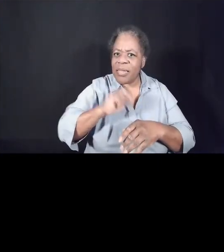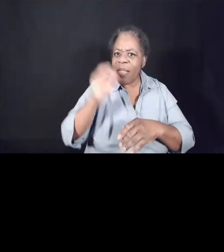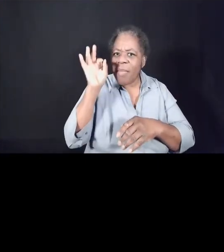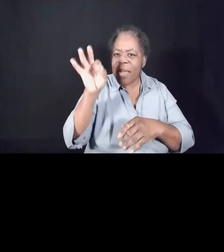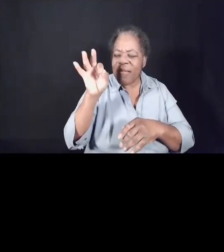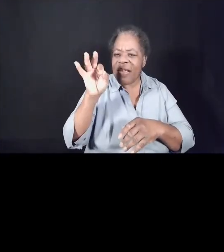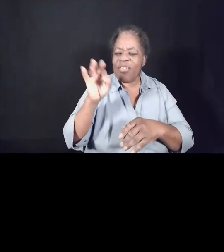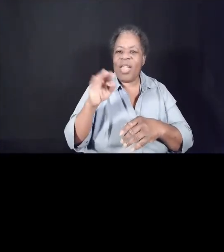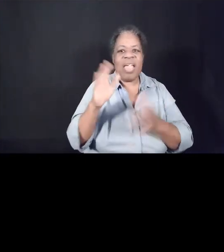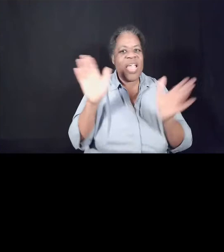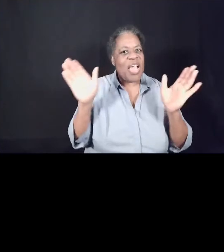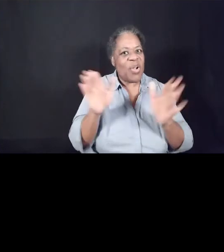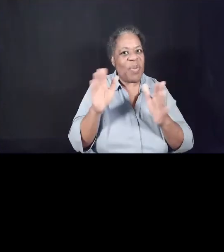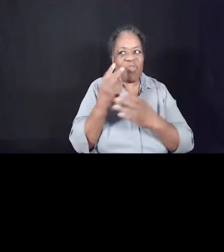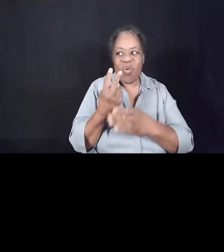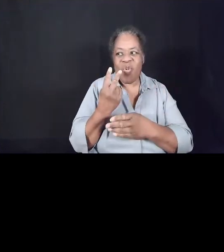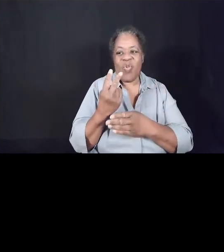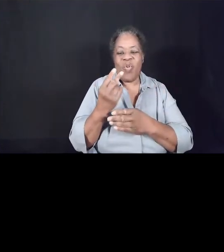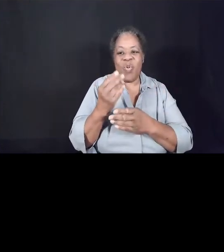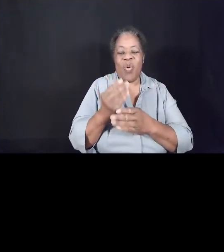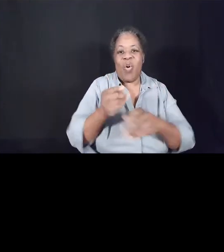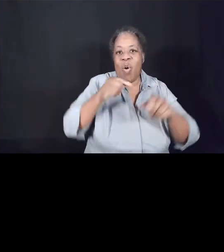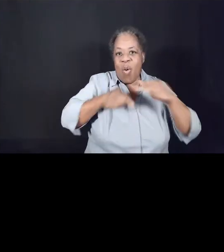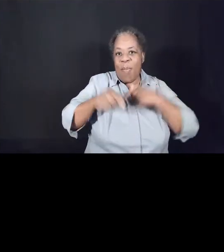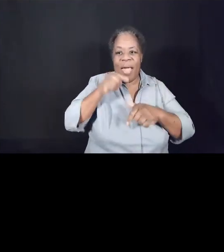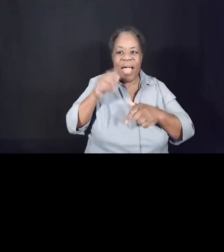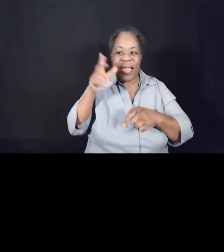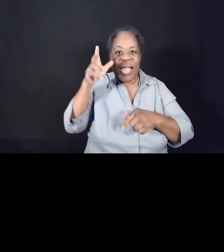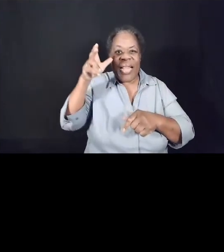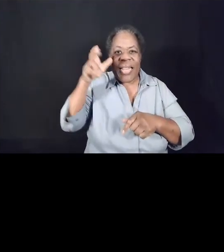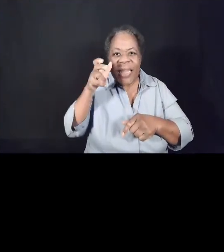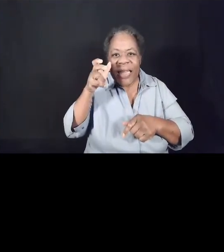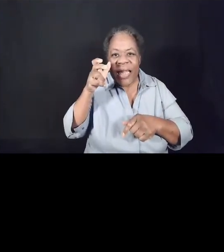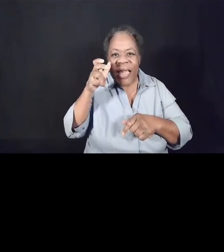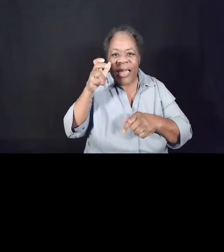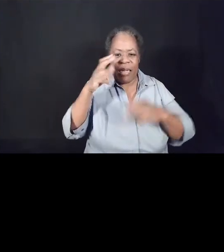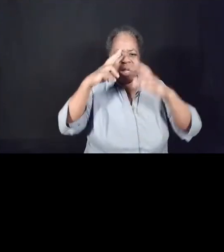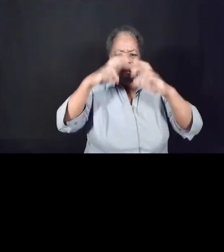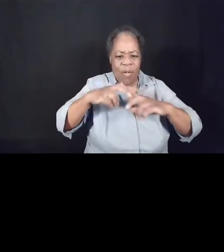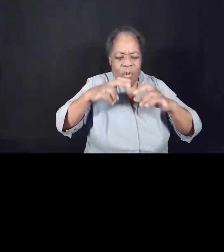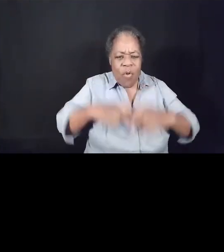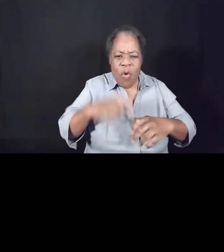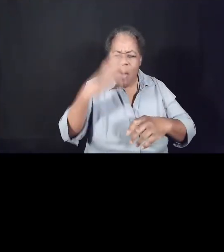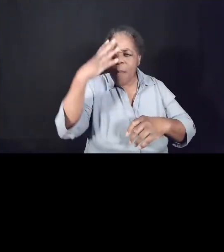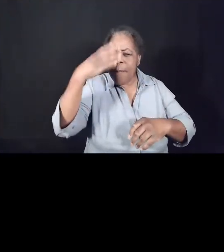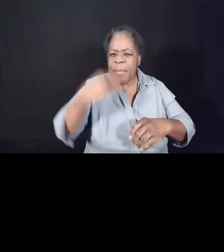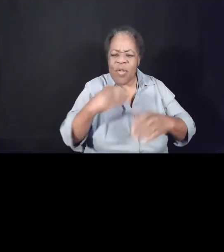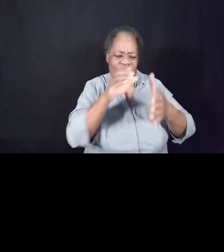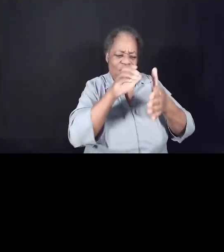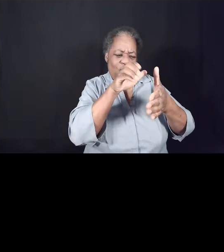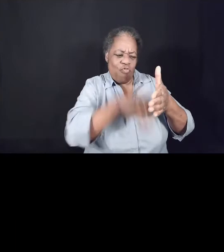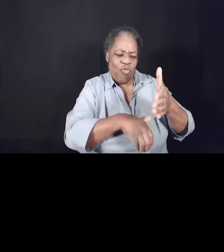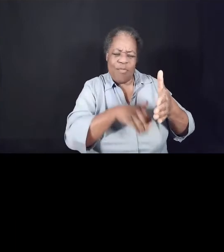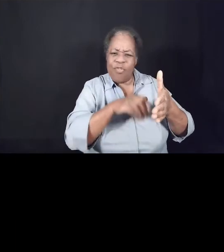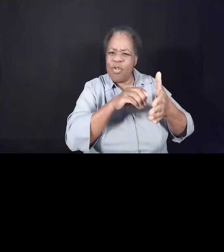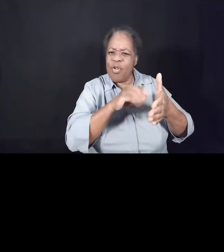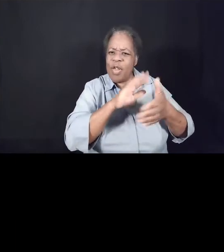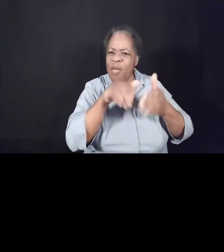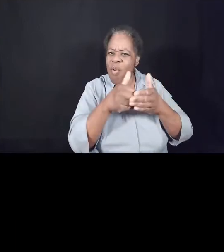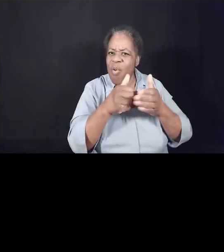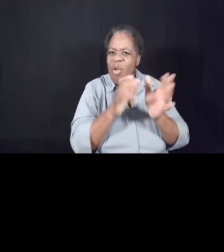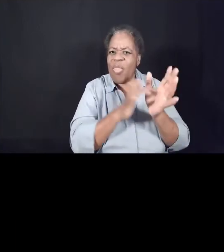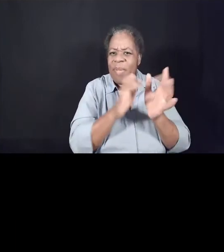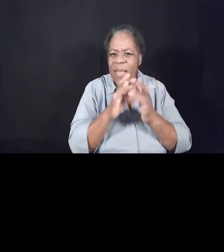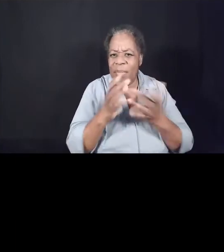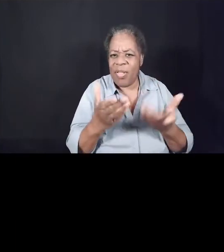It not only sets up the series, but it explores one of the most beautiful passages in all the Bible. But this week,